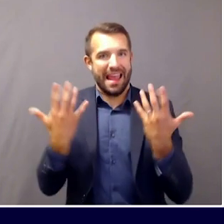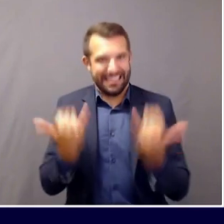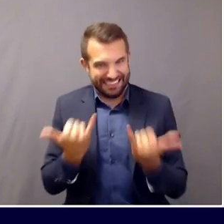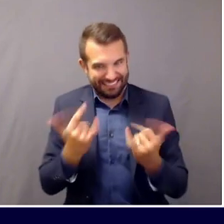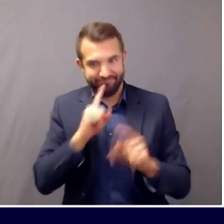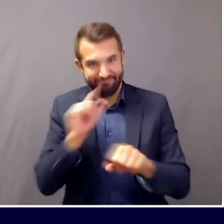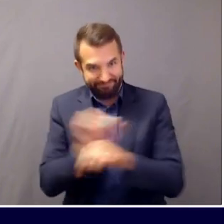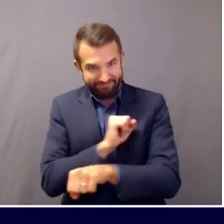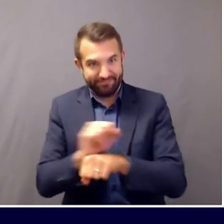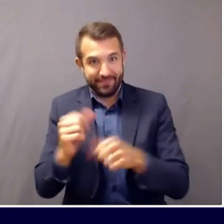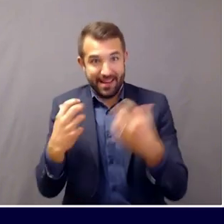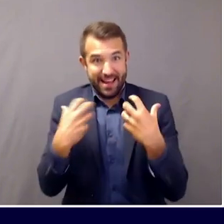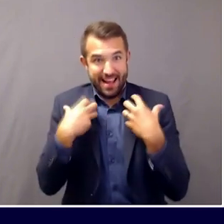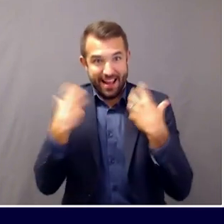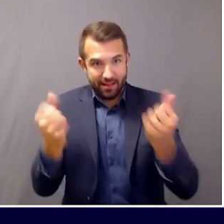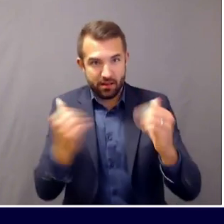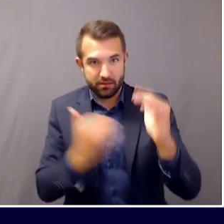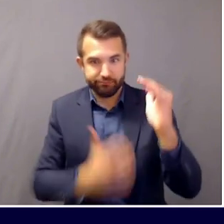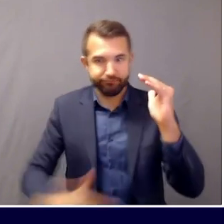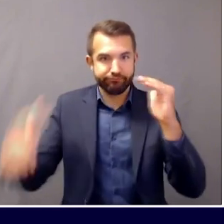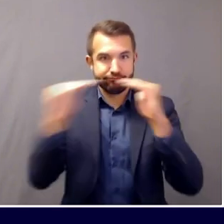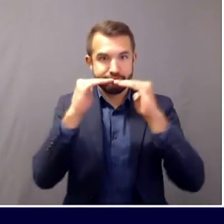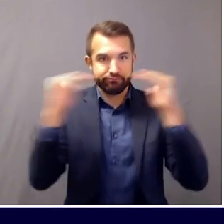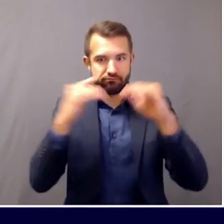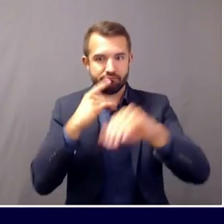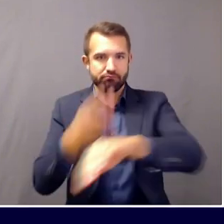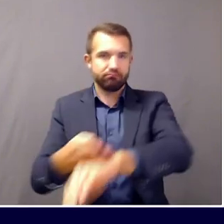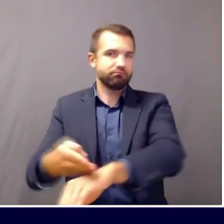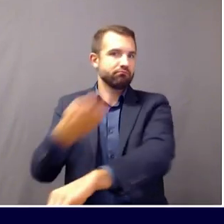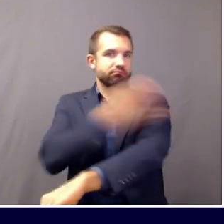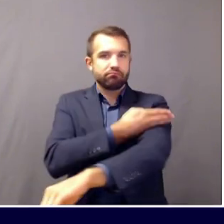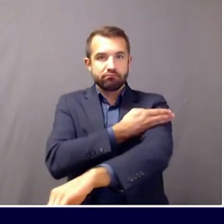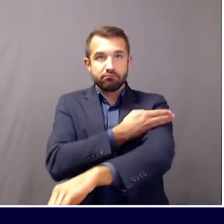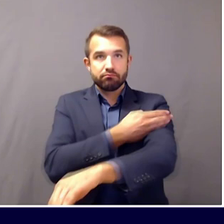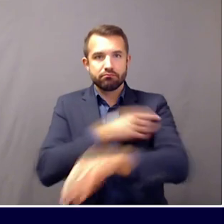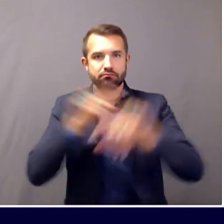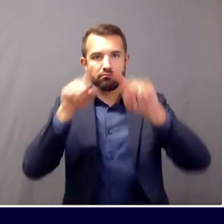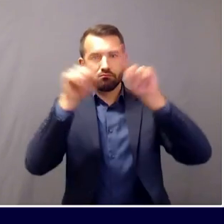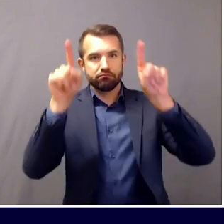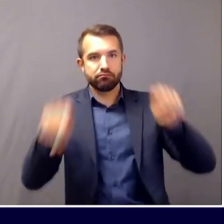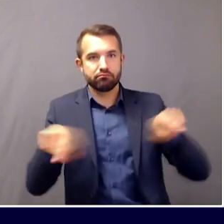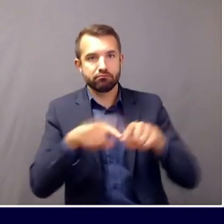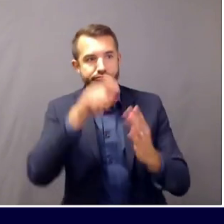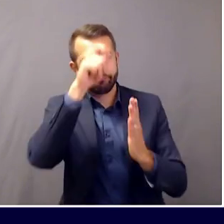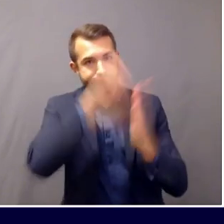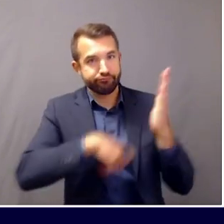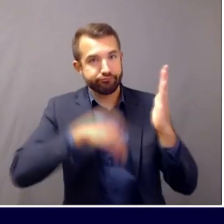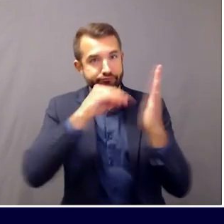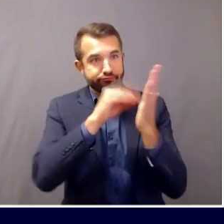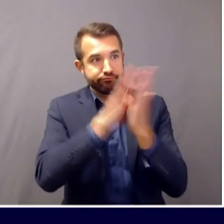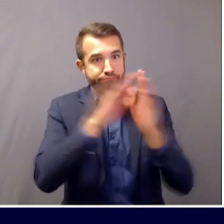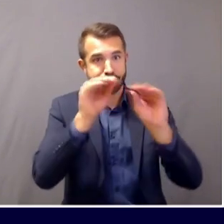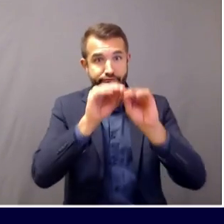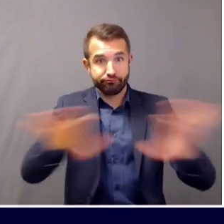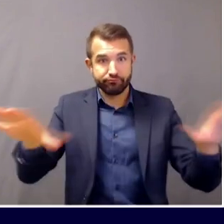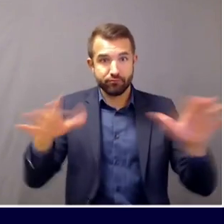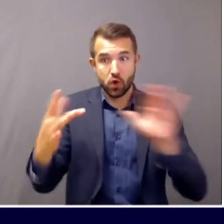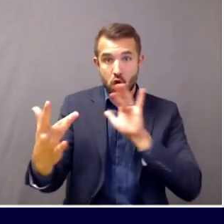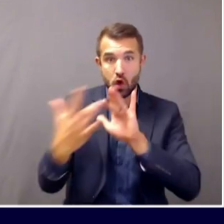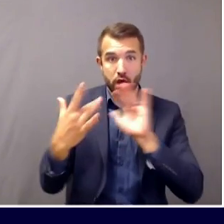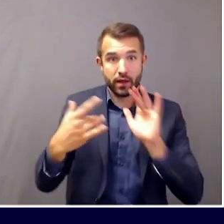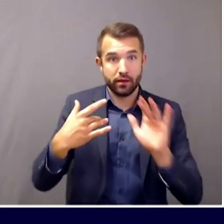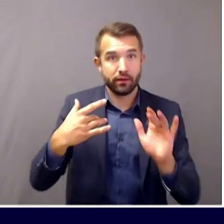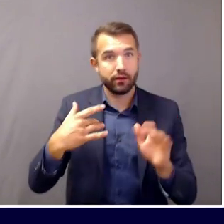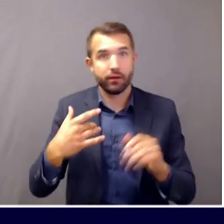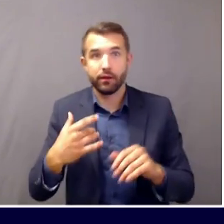which Governor Mills announced about 10 days ago. It will provide up to $1 million for community-based organizations